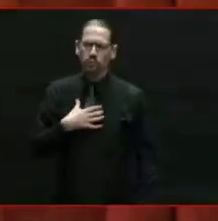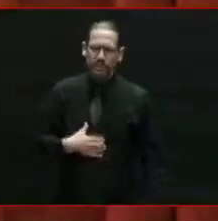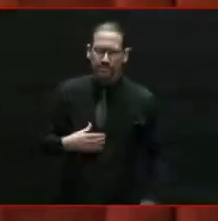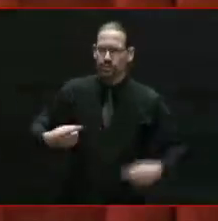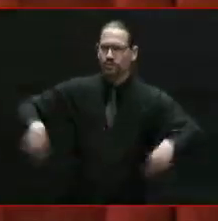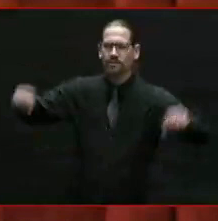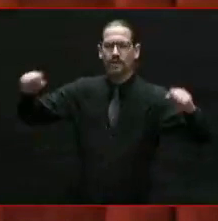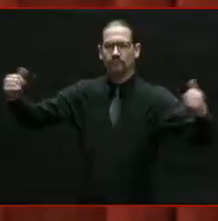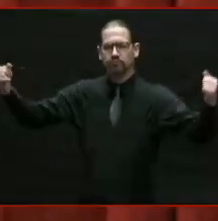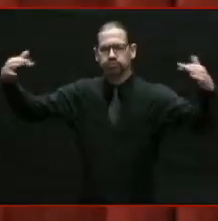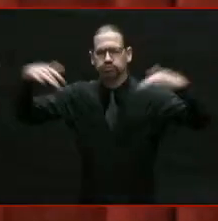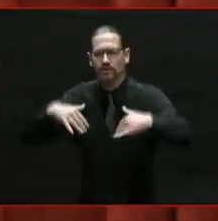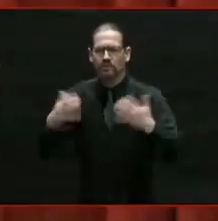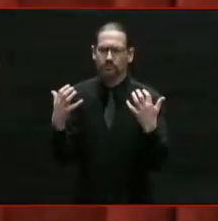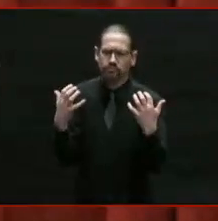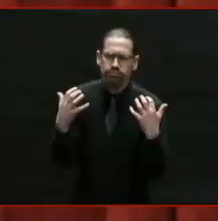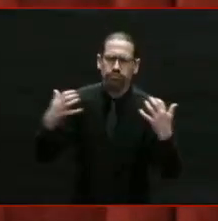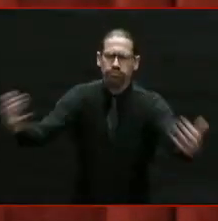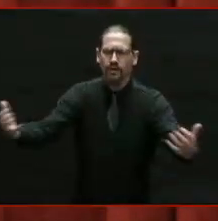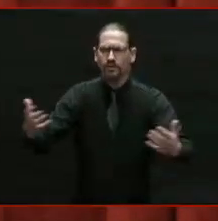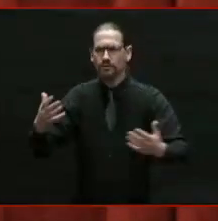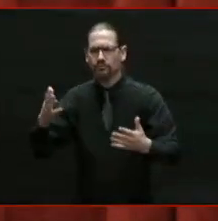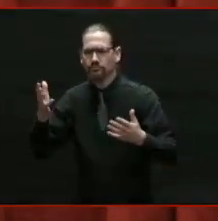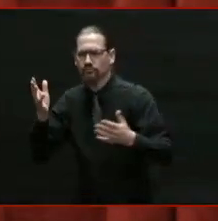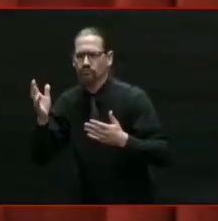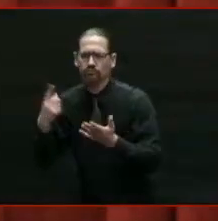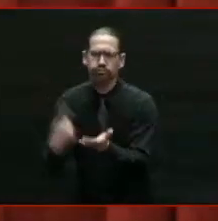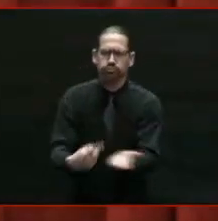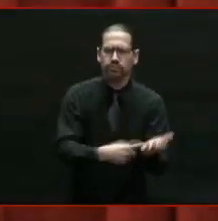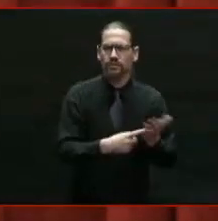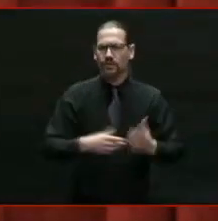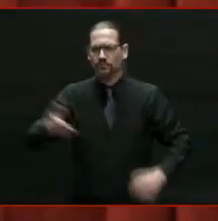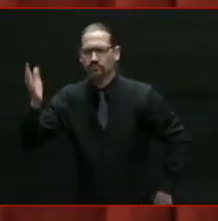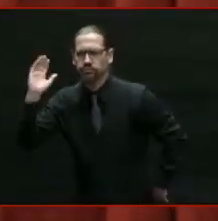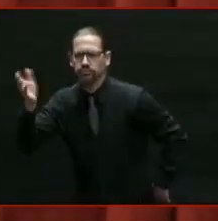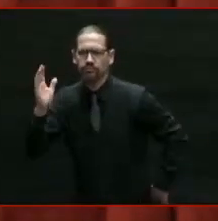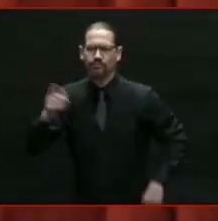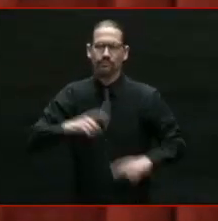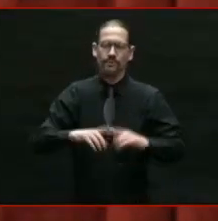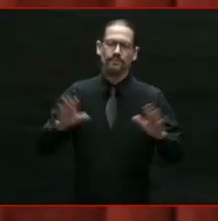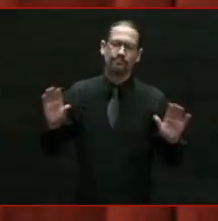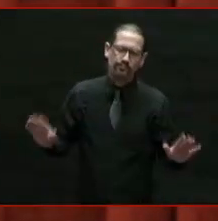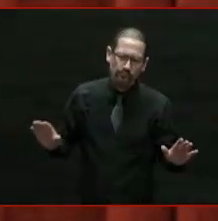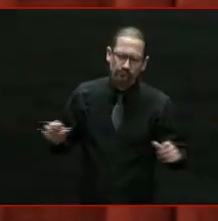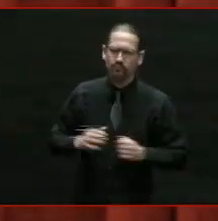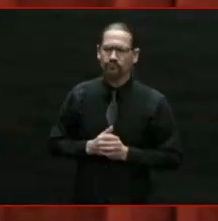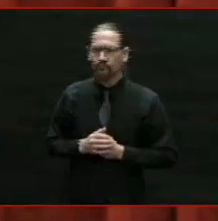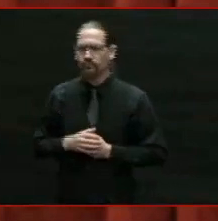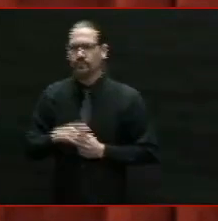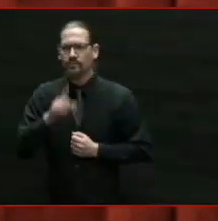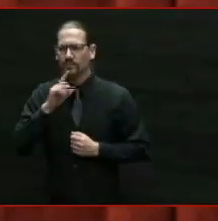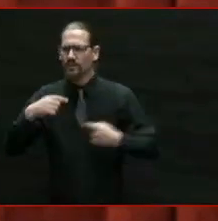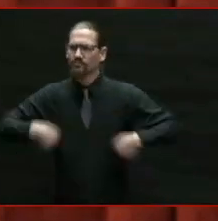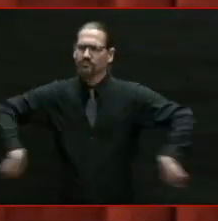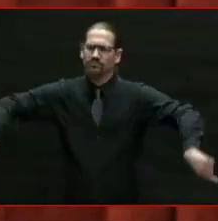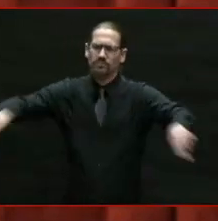And I want to thank each and every one of you for your friendship, your support, and your partnership